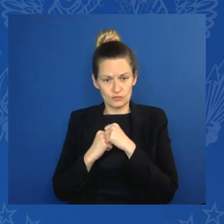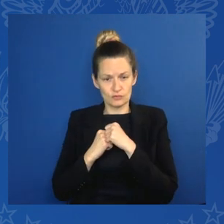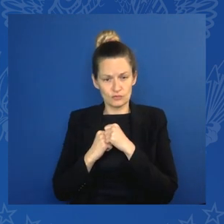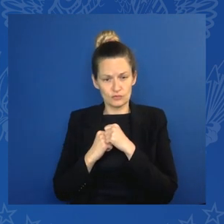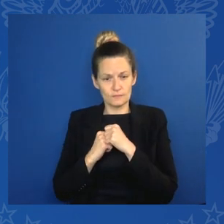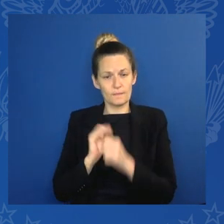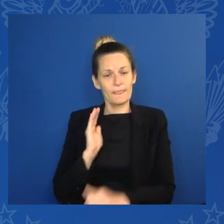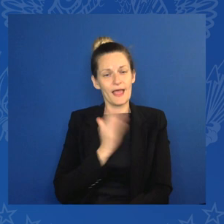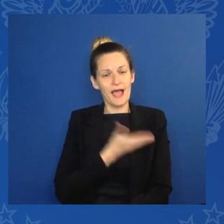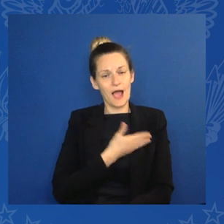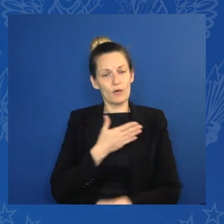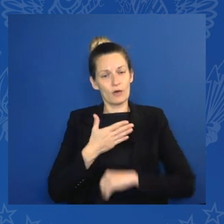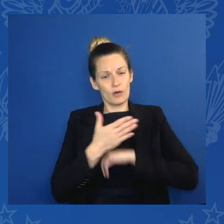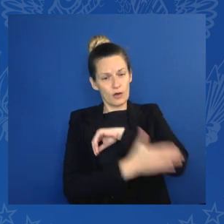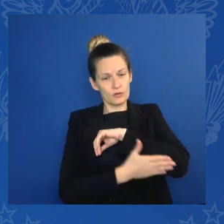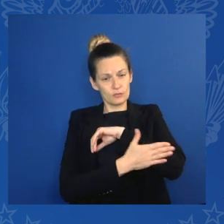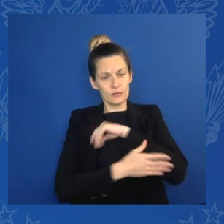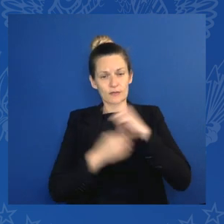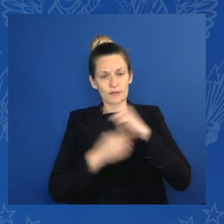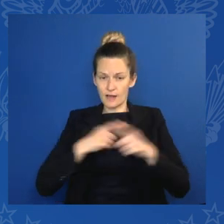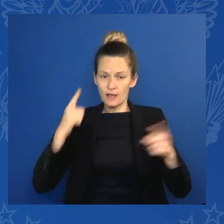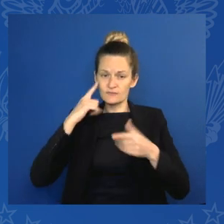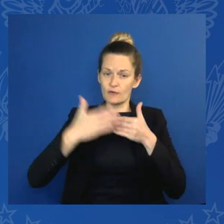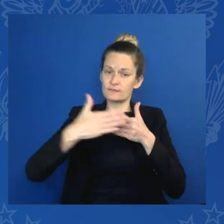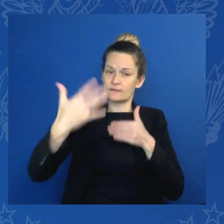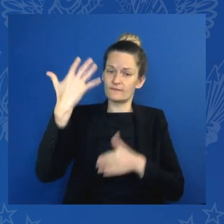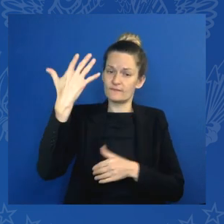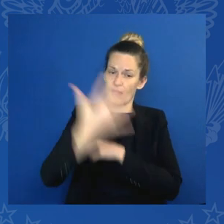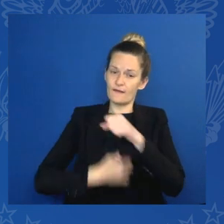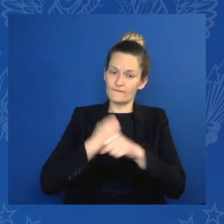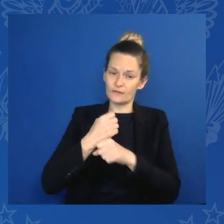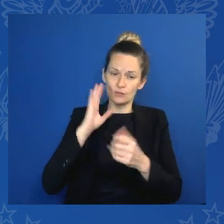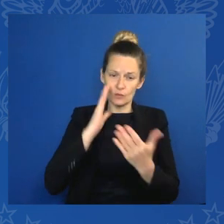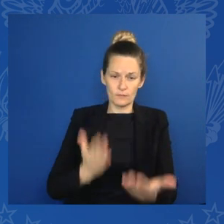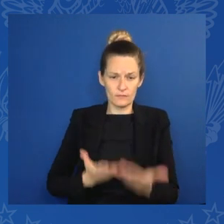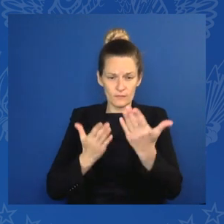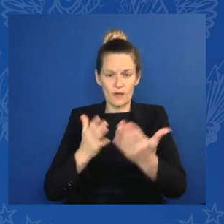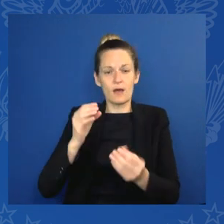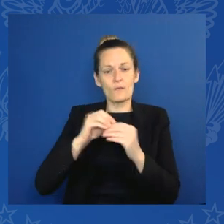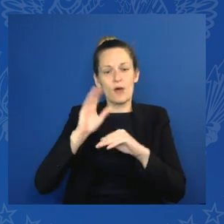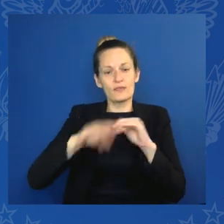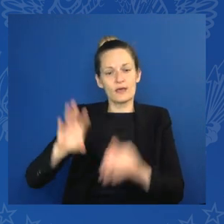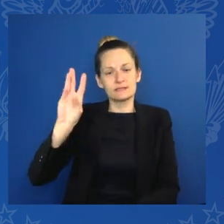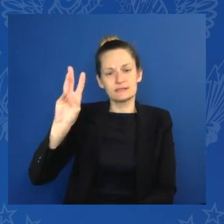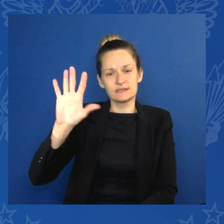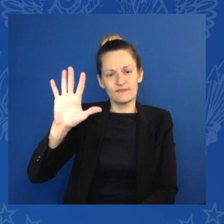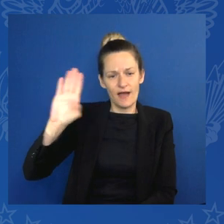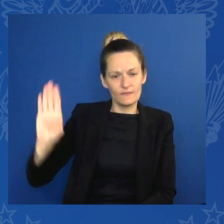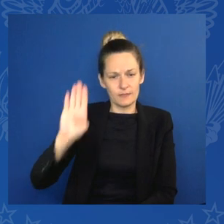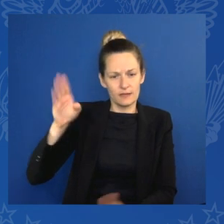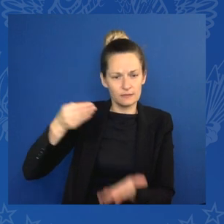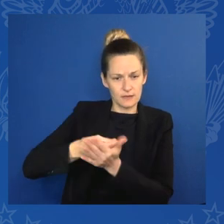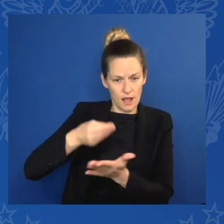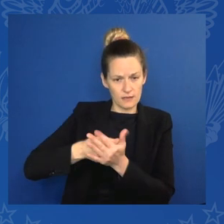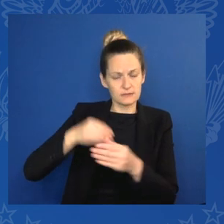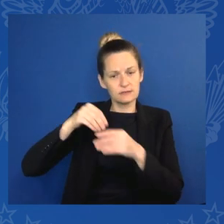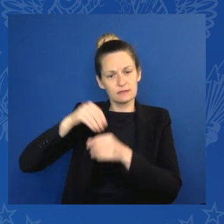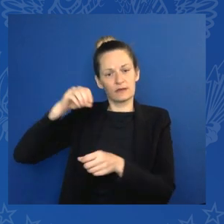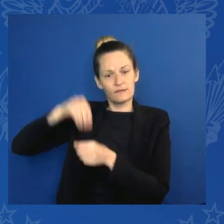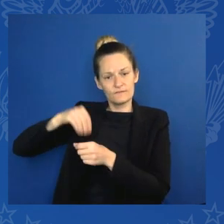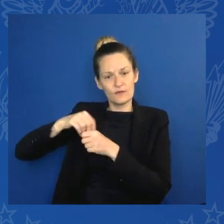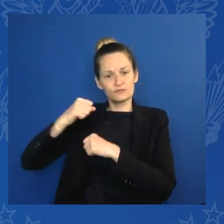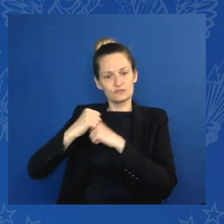aim to realize more than $65 billion of infrastructure assistance and mobilization of private sector capital.